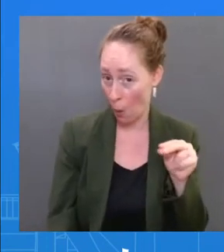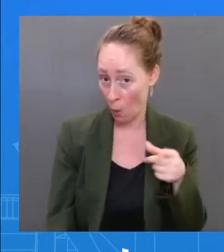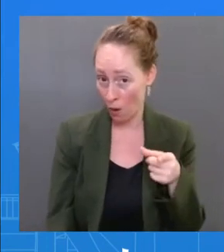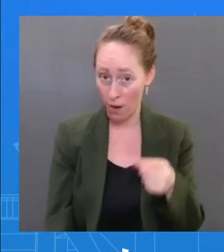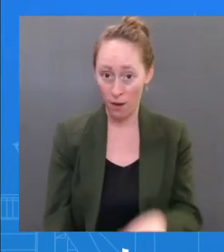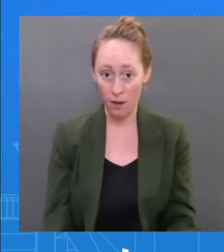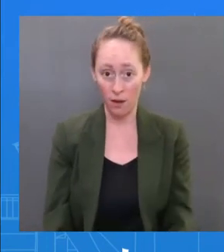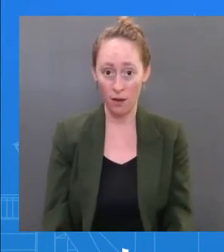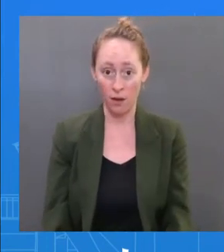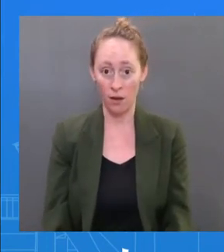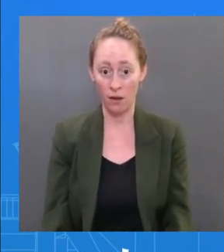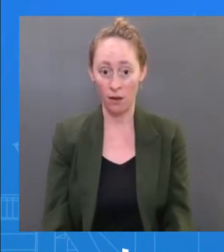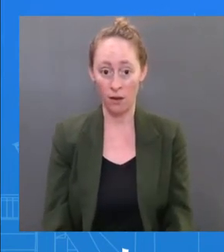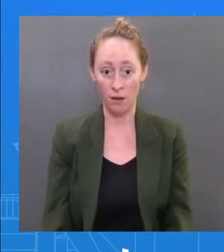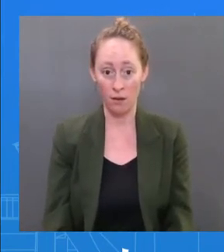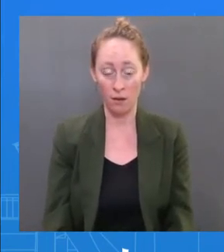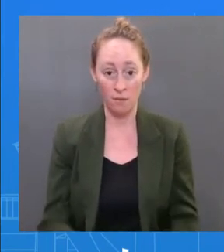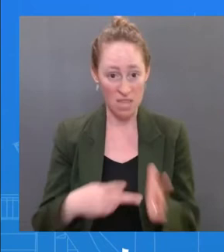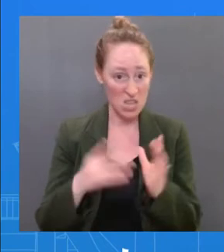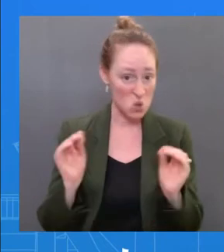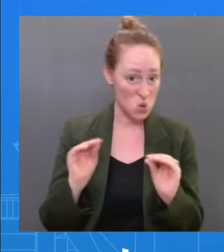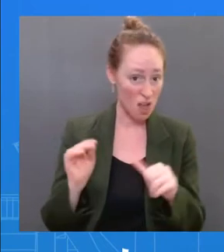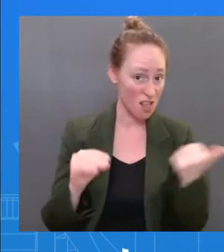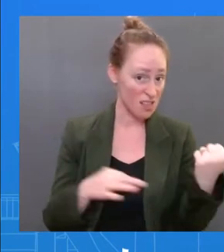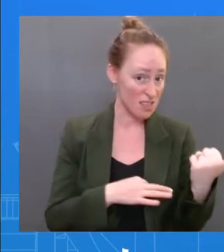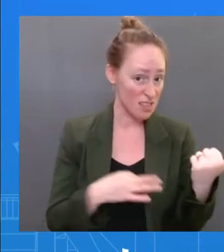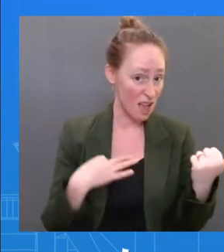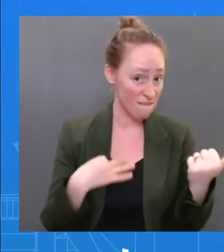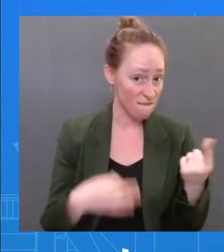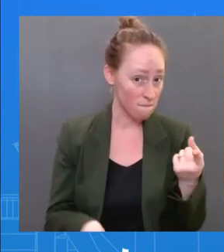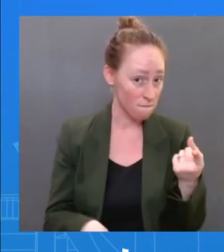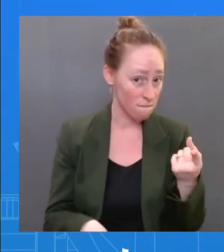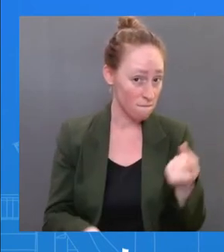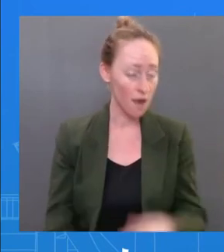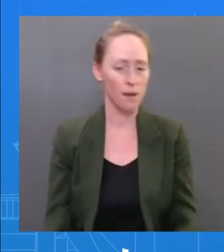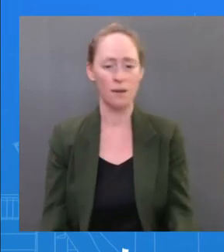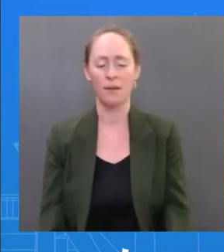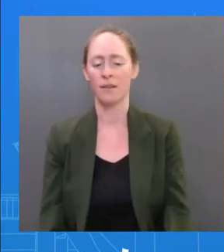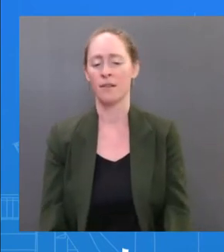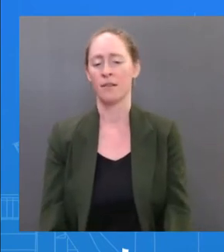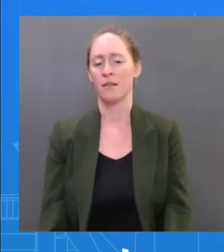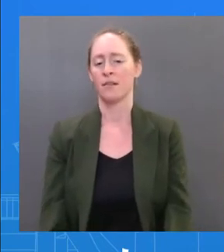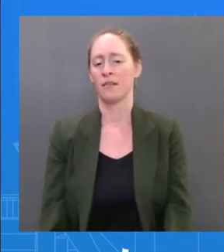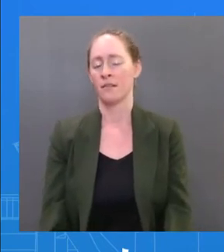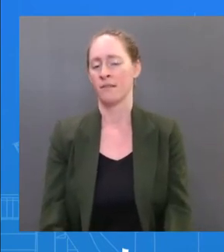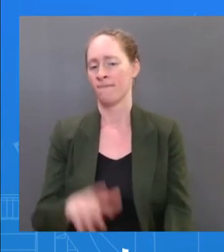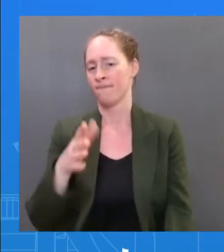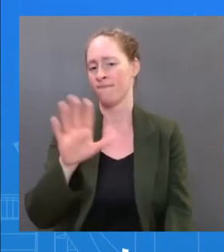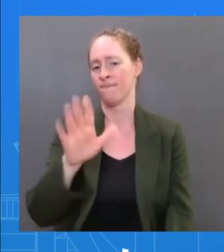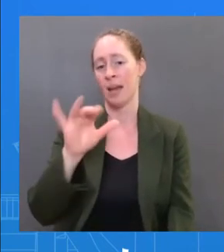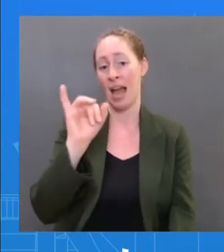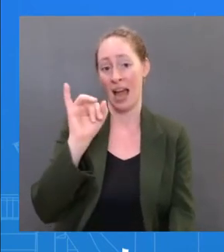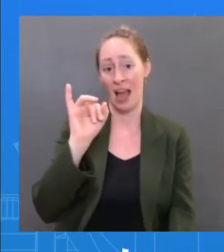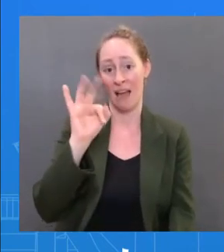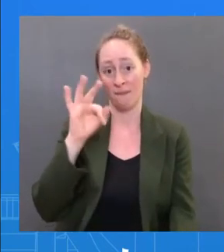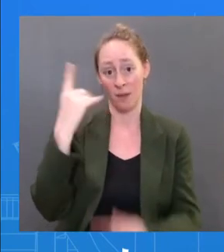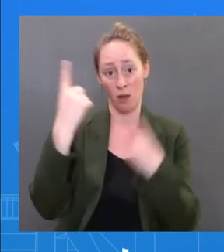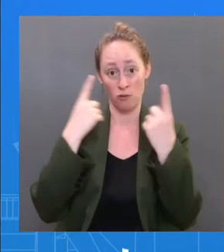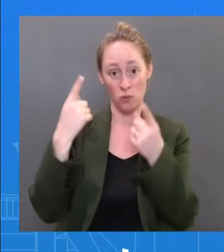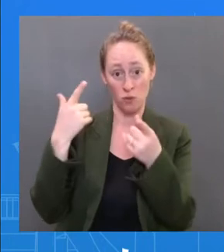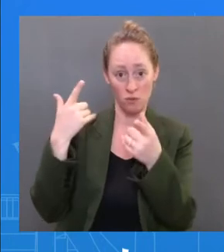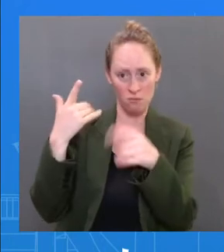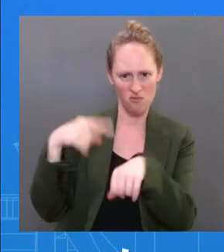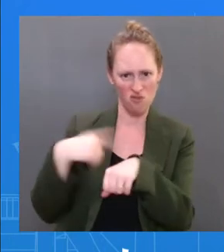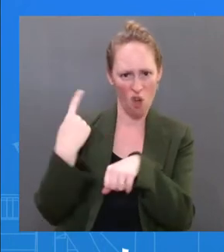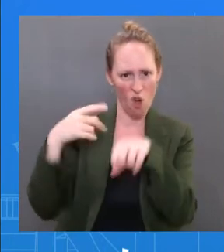close, when there is a close contact to the President, we actually give that information out. And we actually